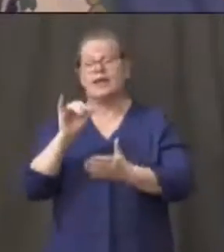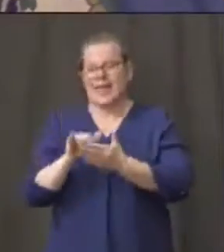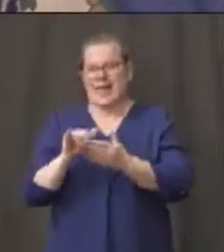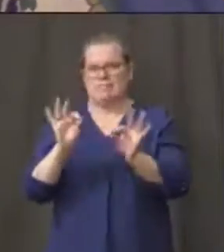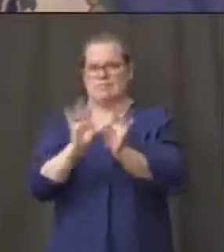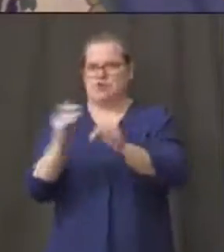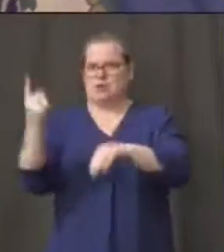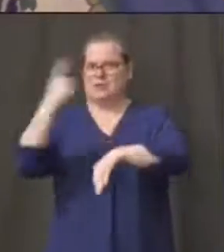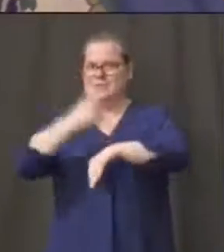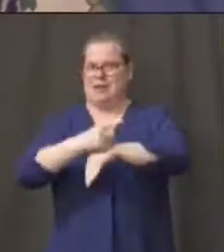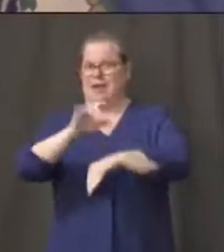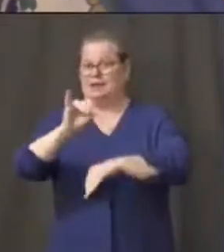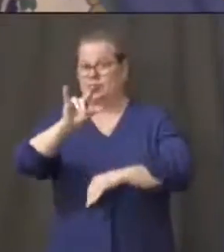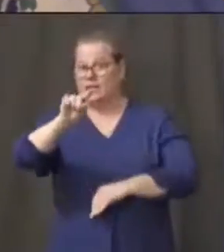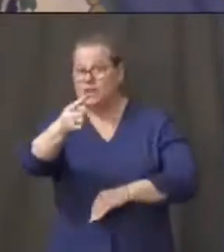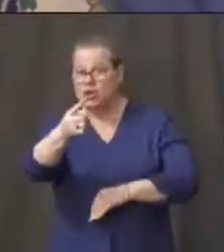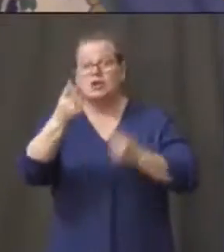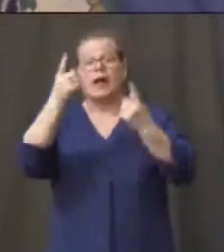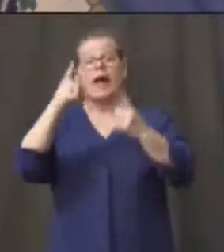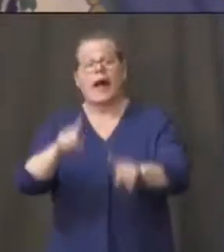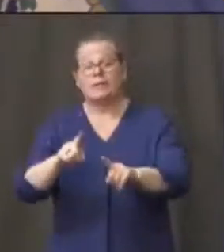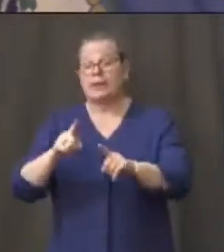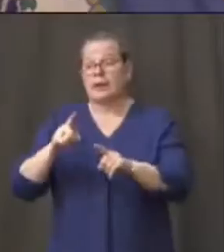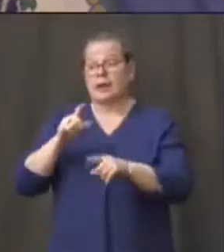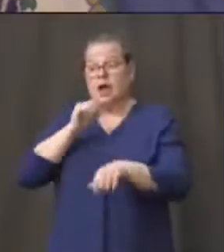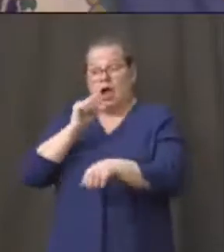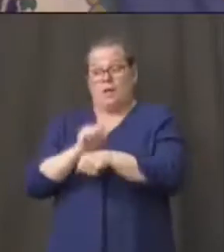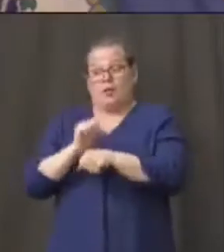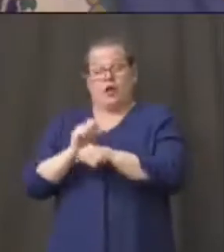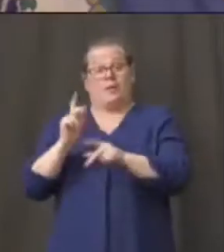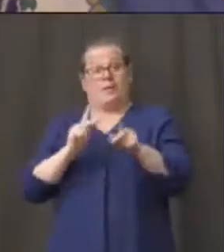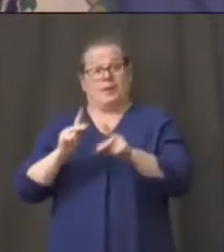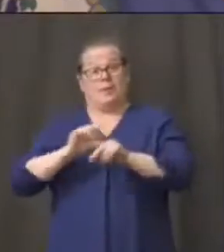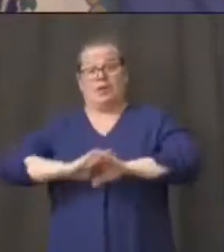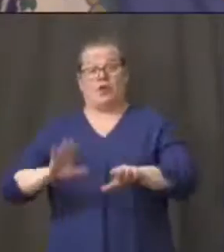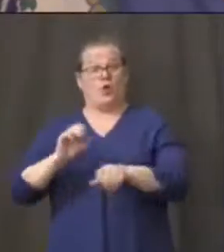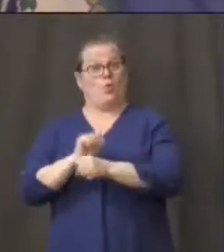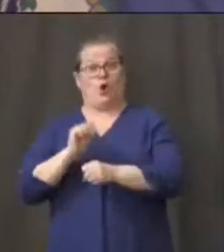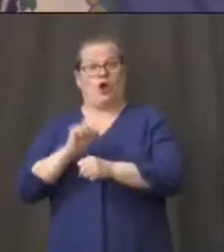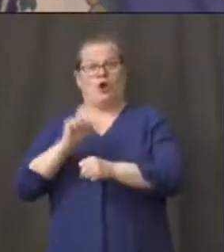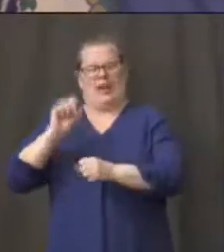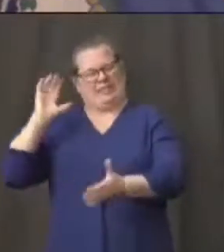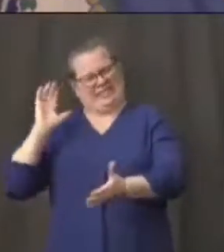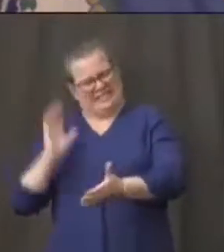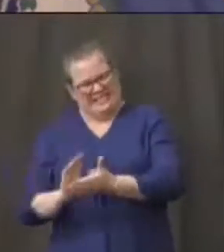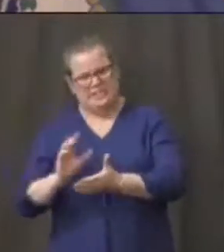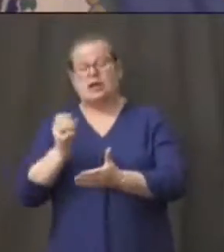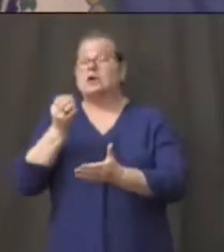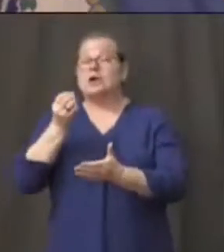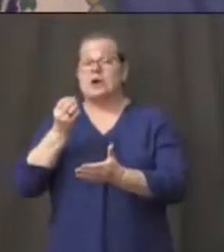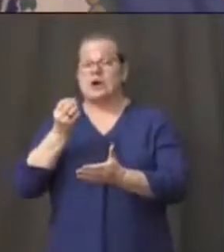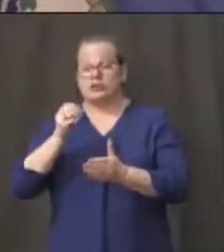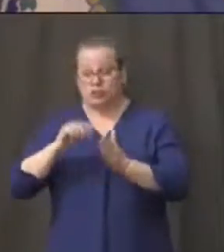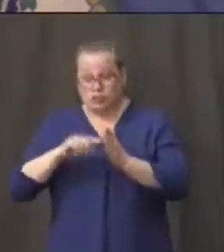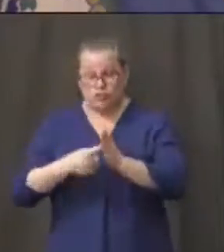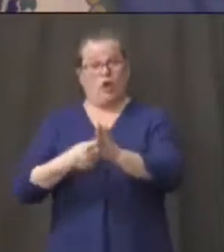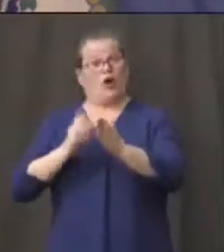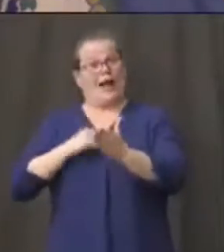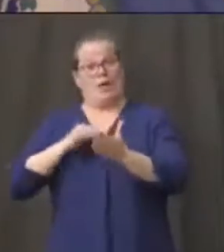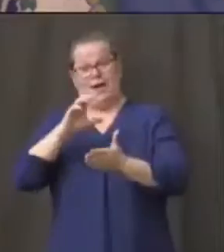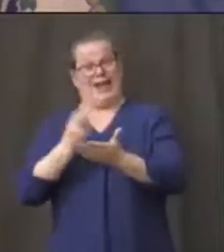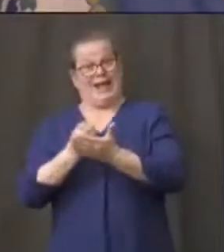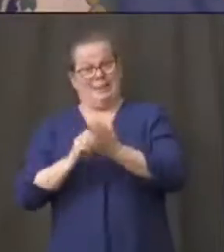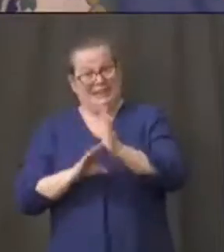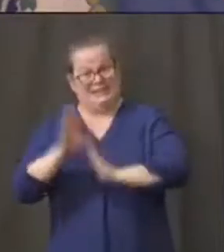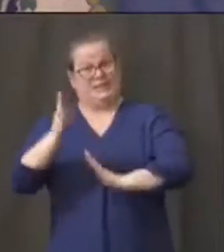down and our economy moving again or the federal government's going to have to step up a big, big time. So those are the dates I